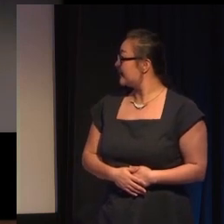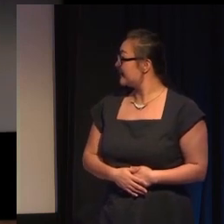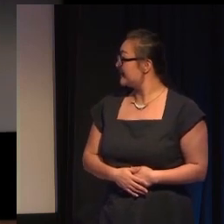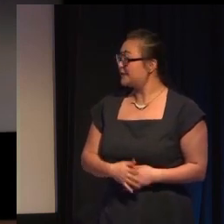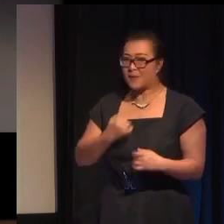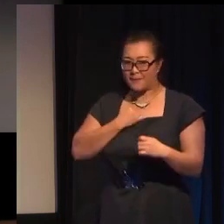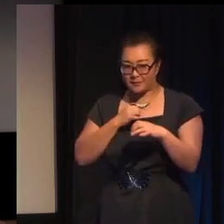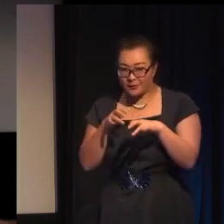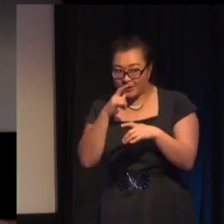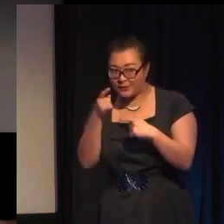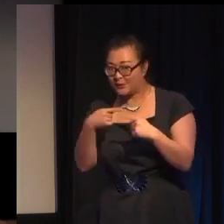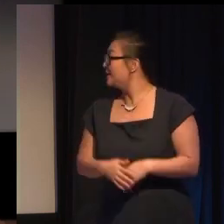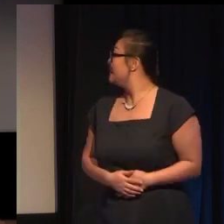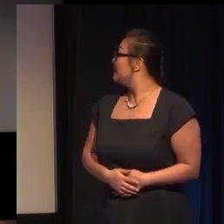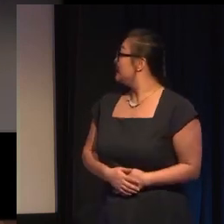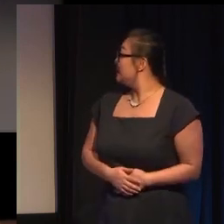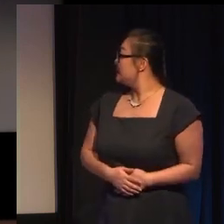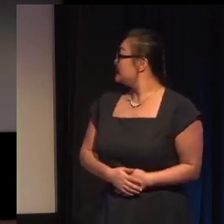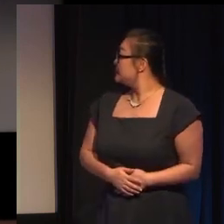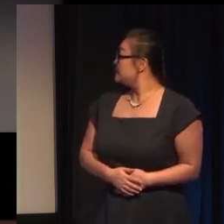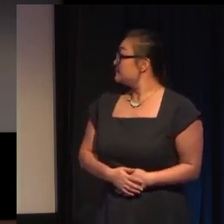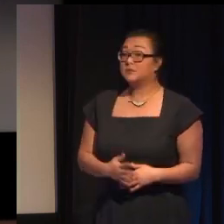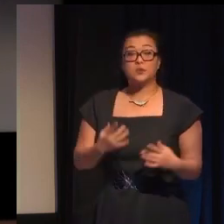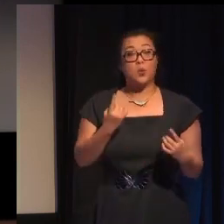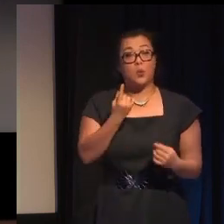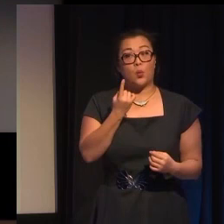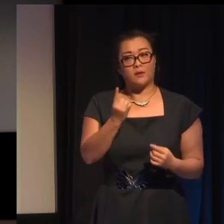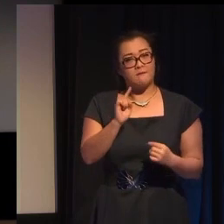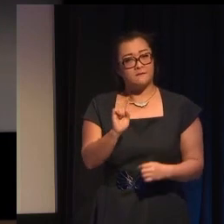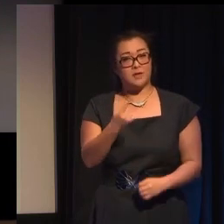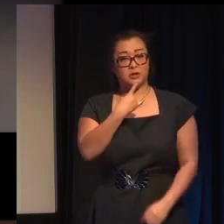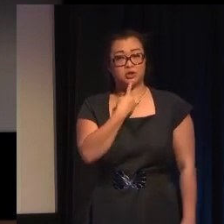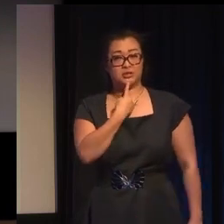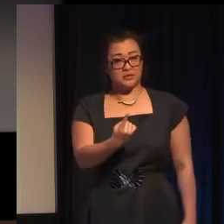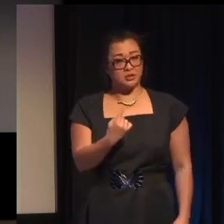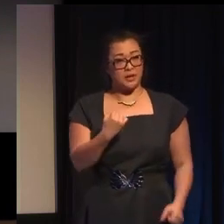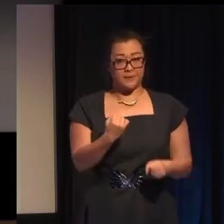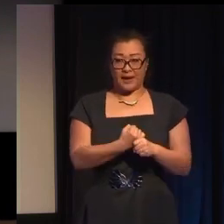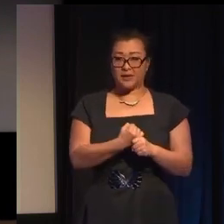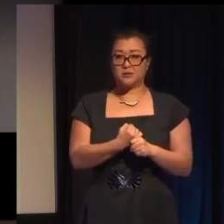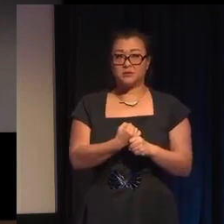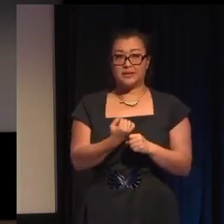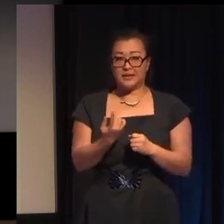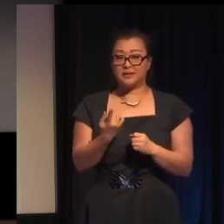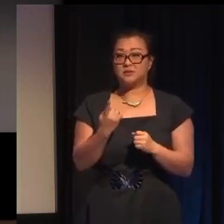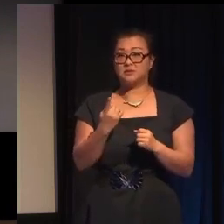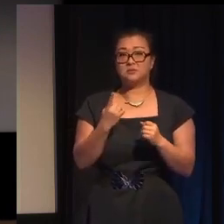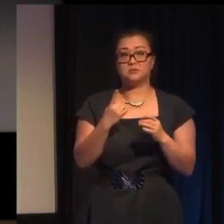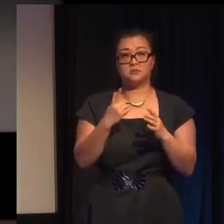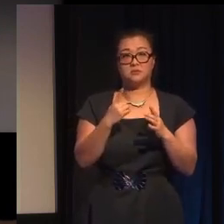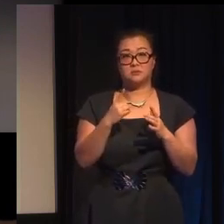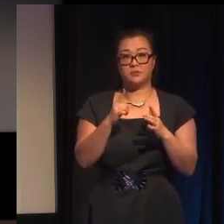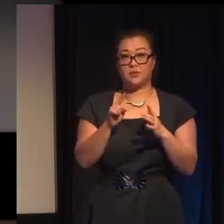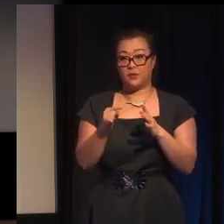you so one of the first suggestions that I made was to change the character of Edward Upton who is the main support